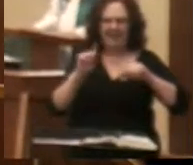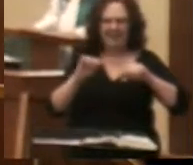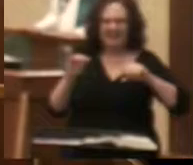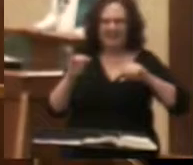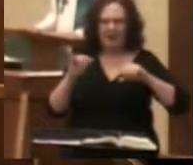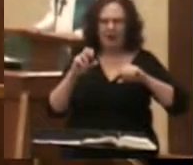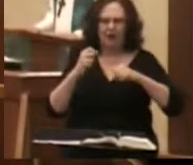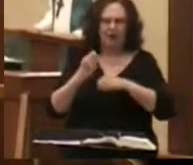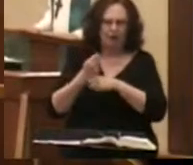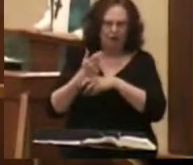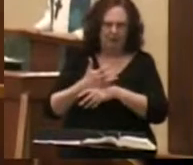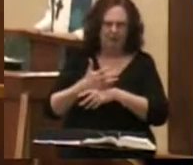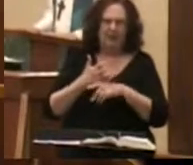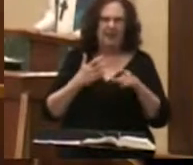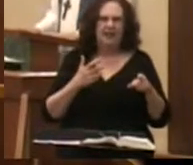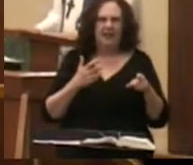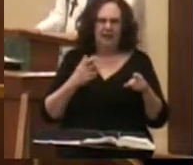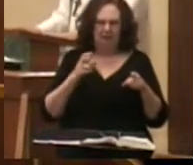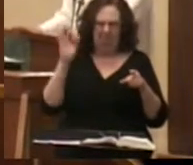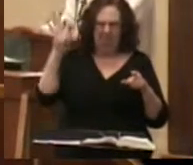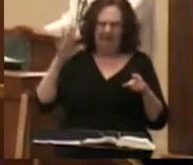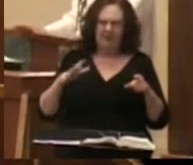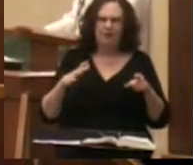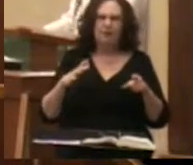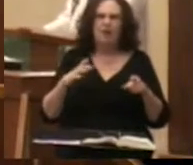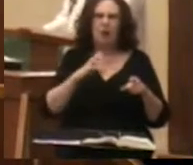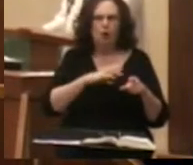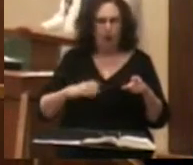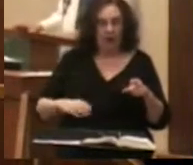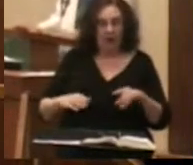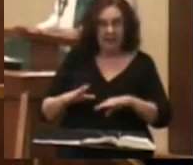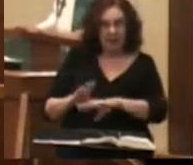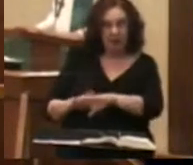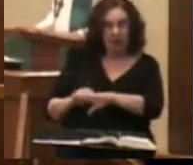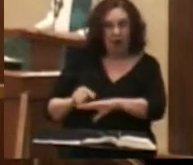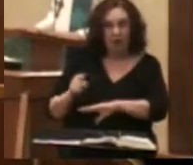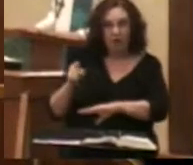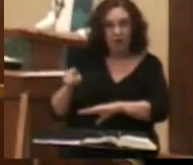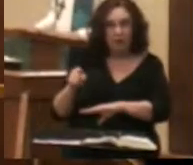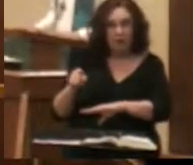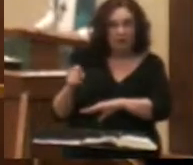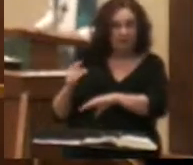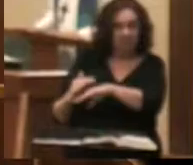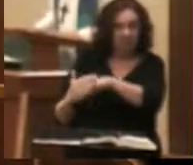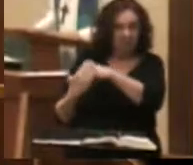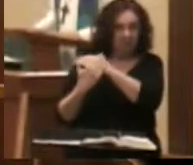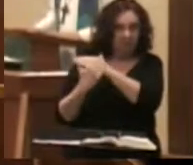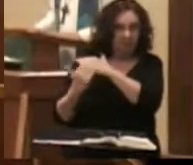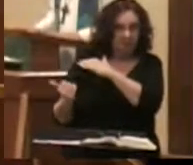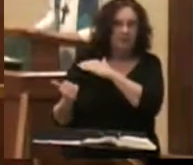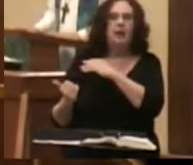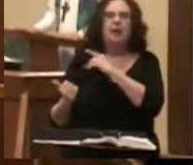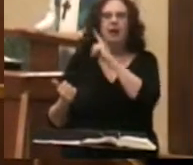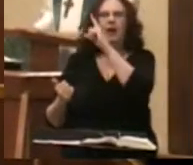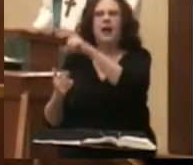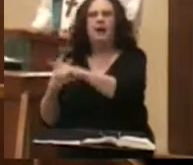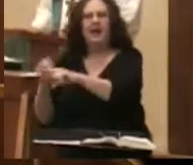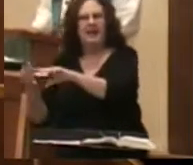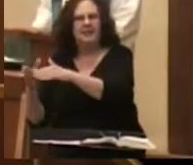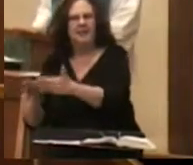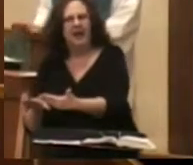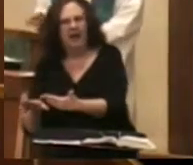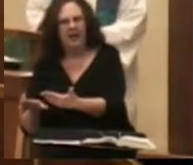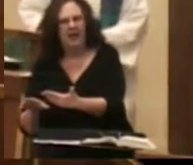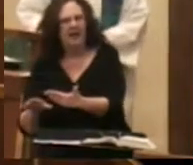He said, When Christ calls you, he bids you to come and die. Now,